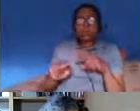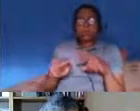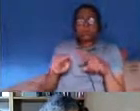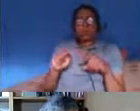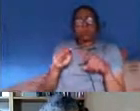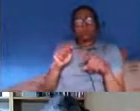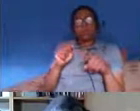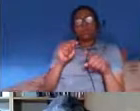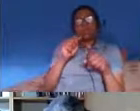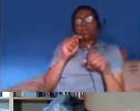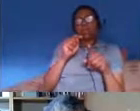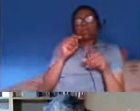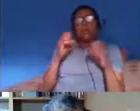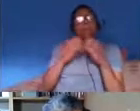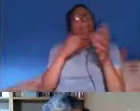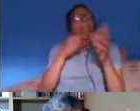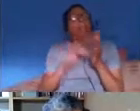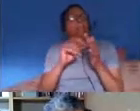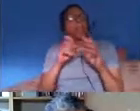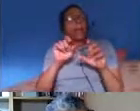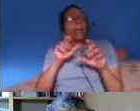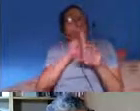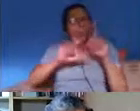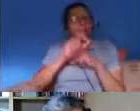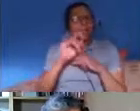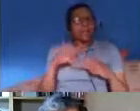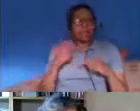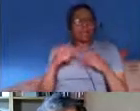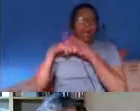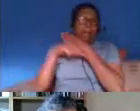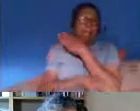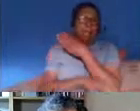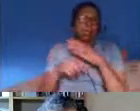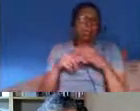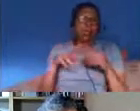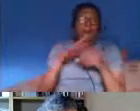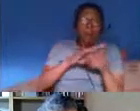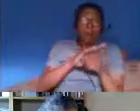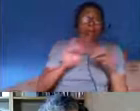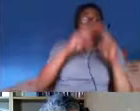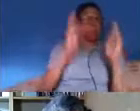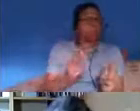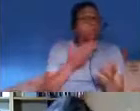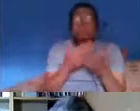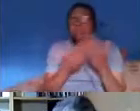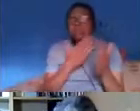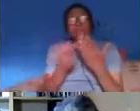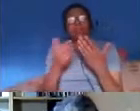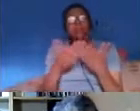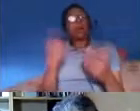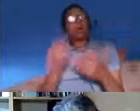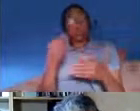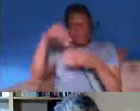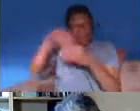in depred in deprived circumstances regardless of how their households are formed across the board